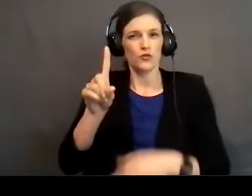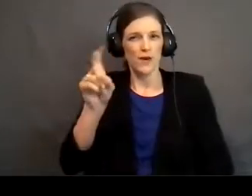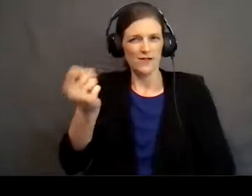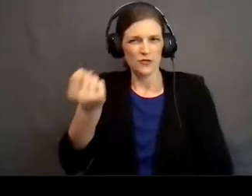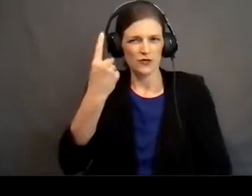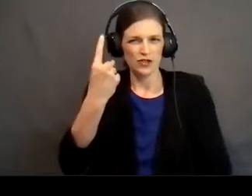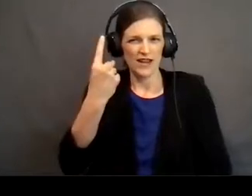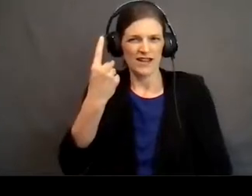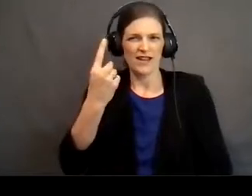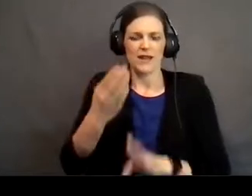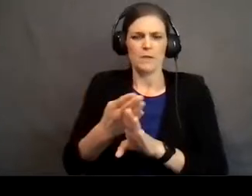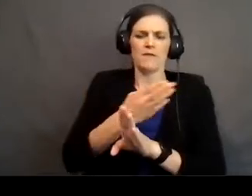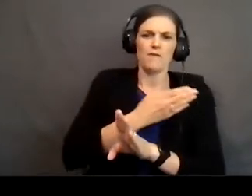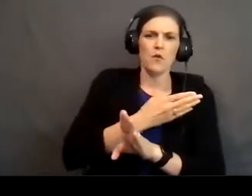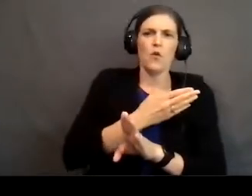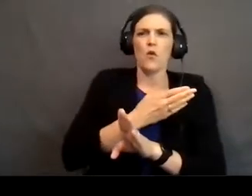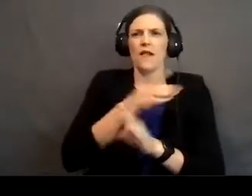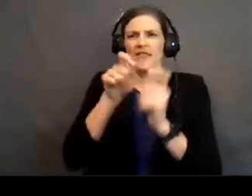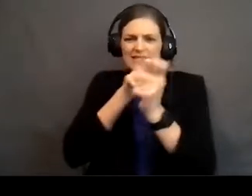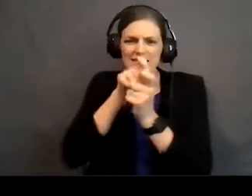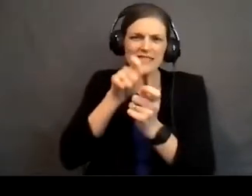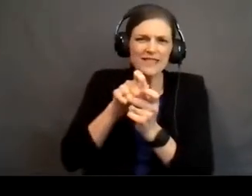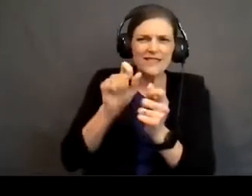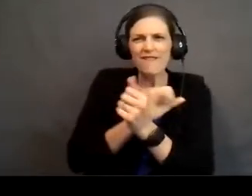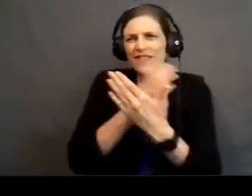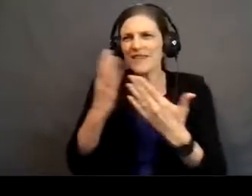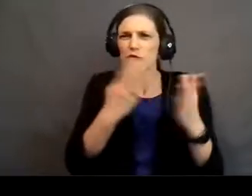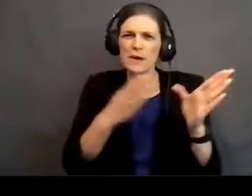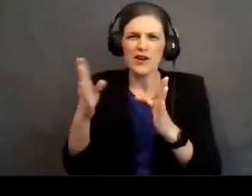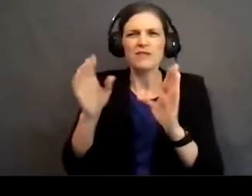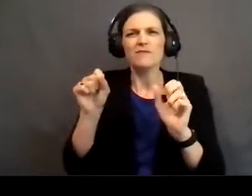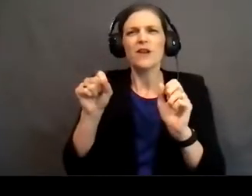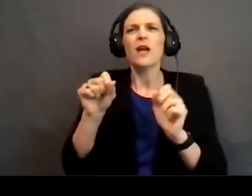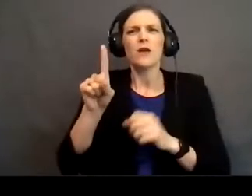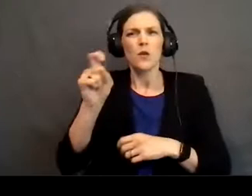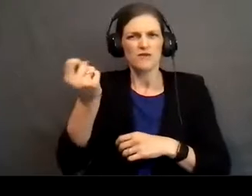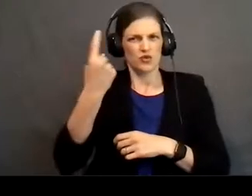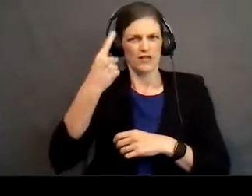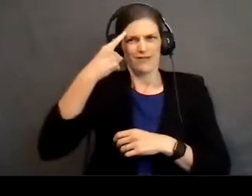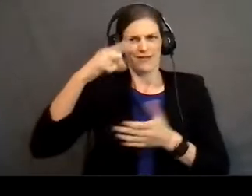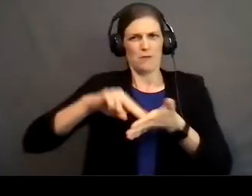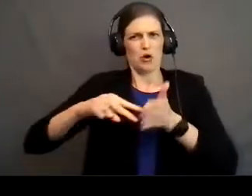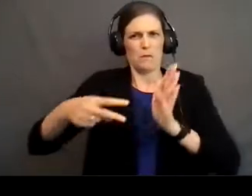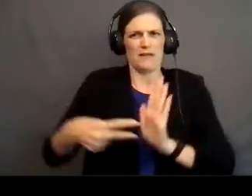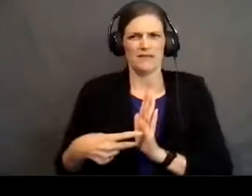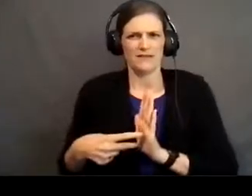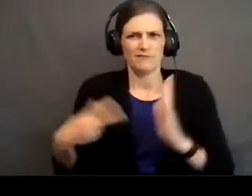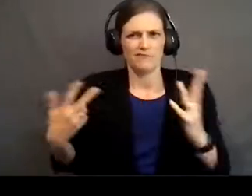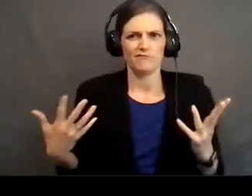before you get into the nuts and bolts of preparing for something, you have to understand its purpose, right?